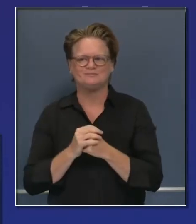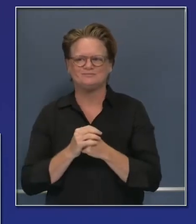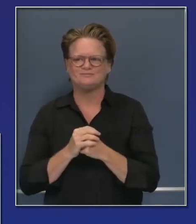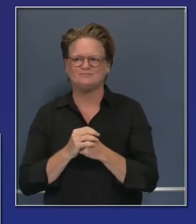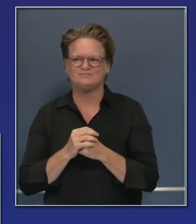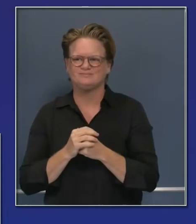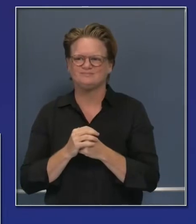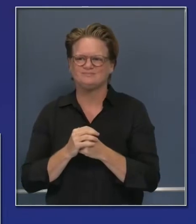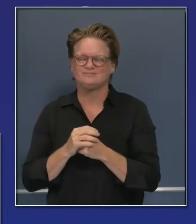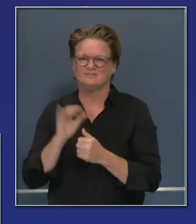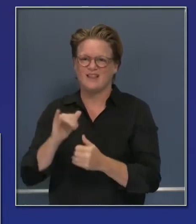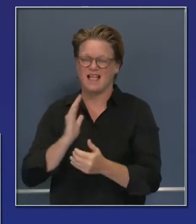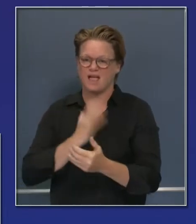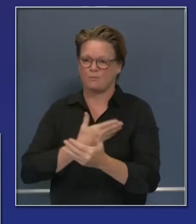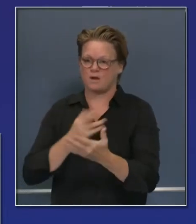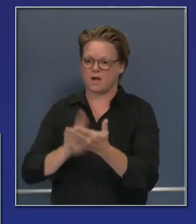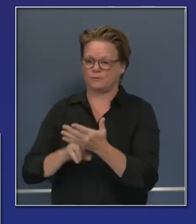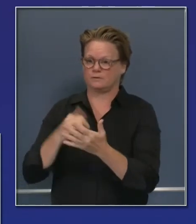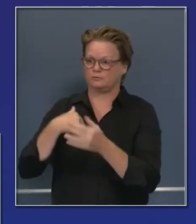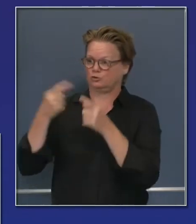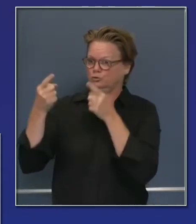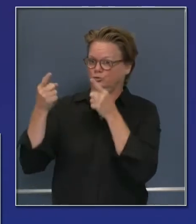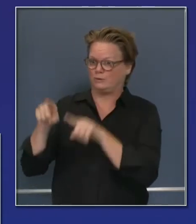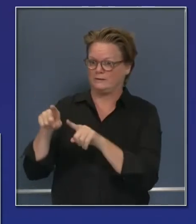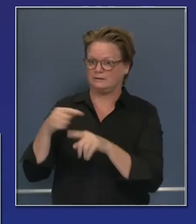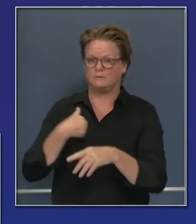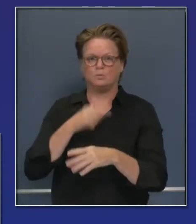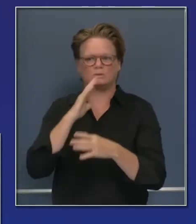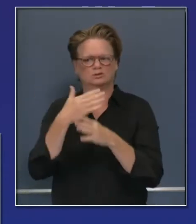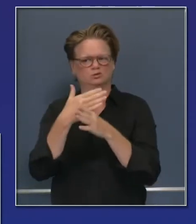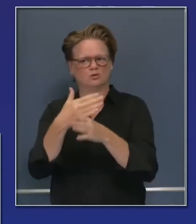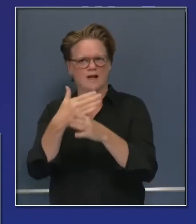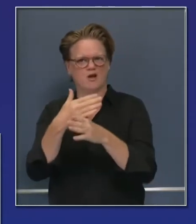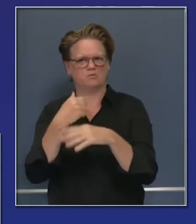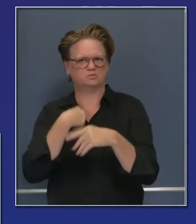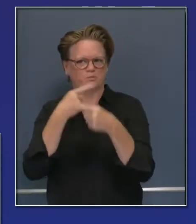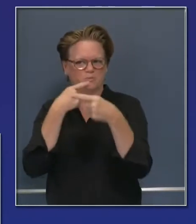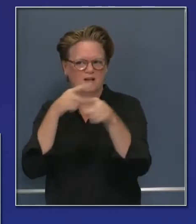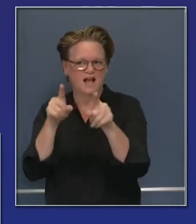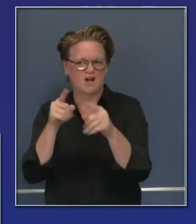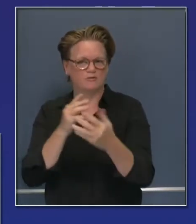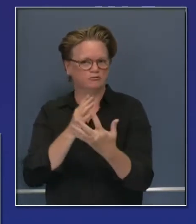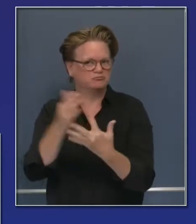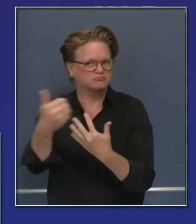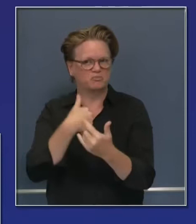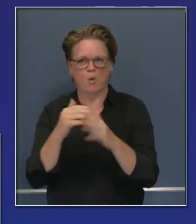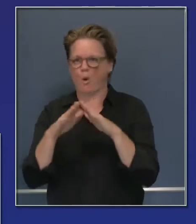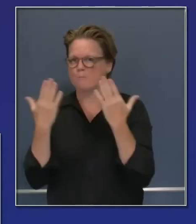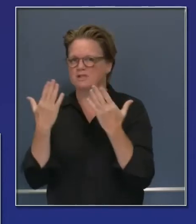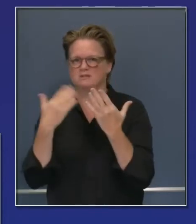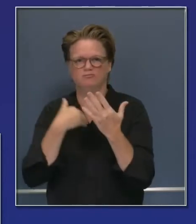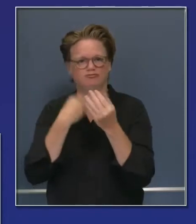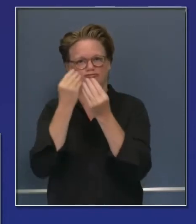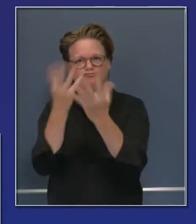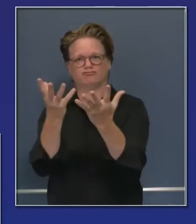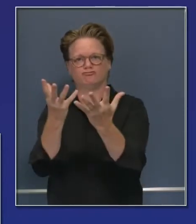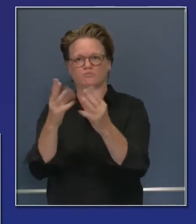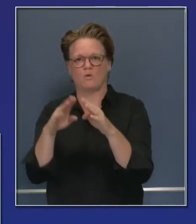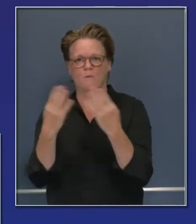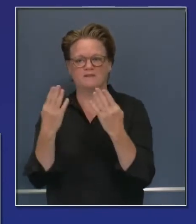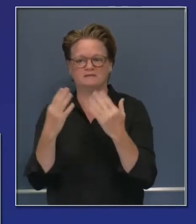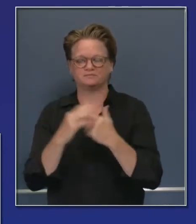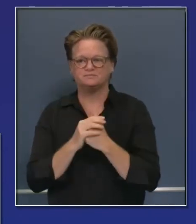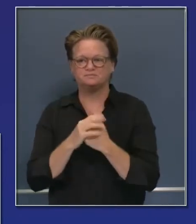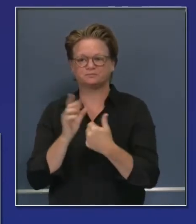be making public. It's not just one contract. This is a contract for the labs. This is a contract